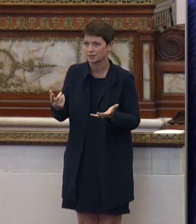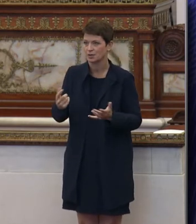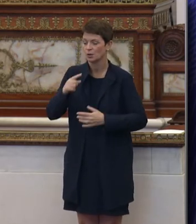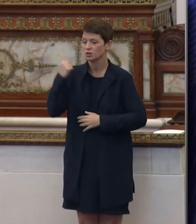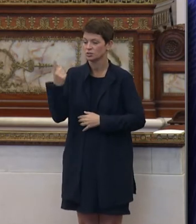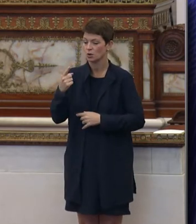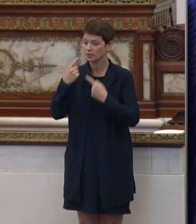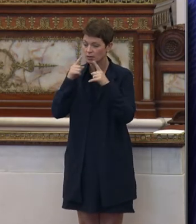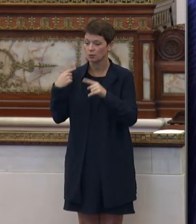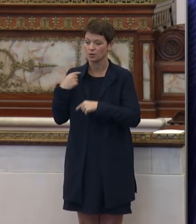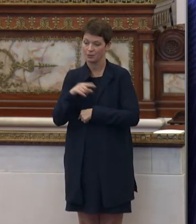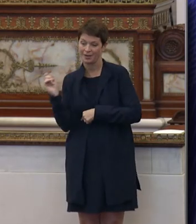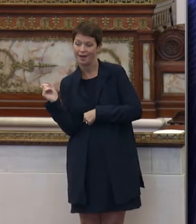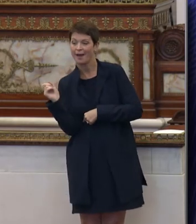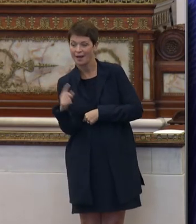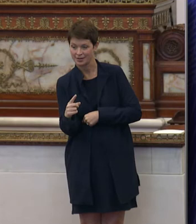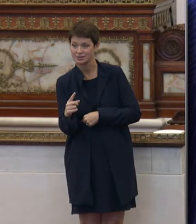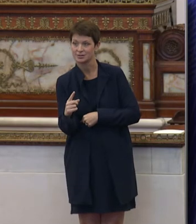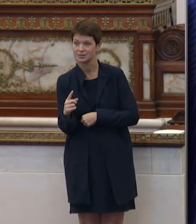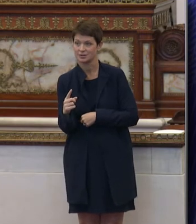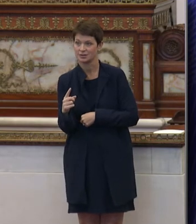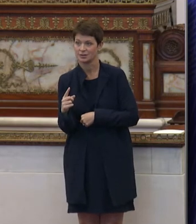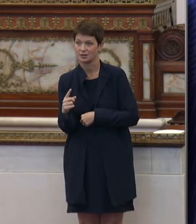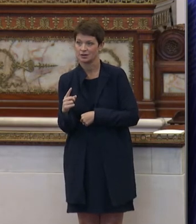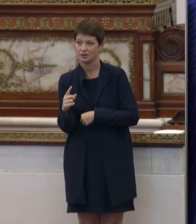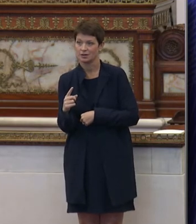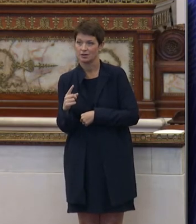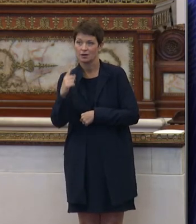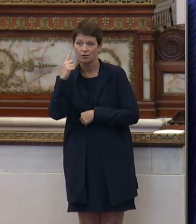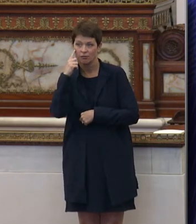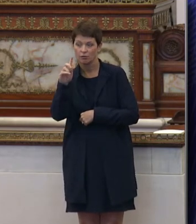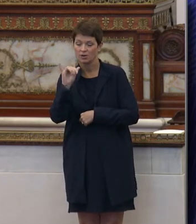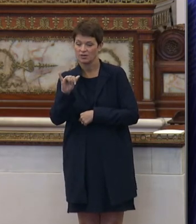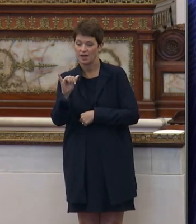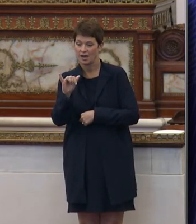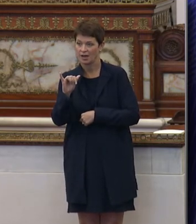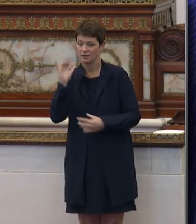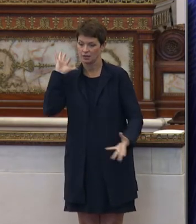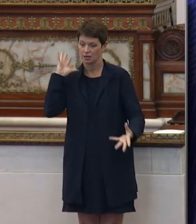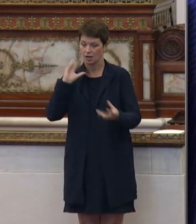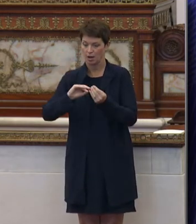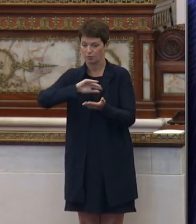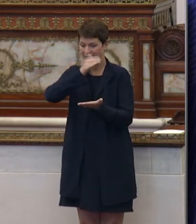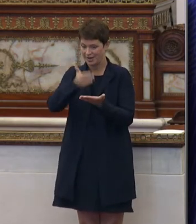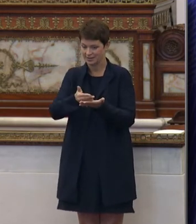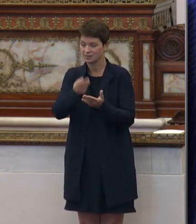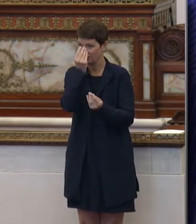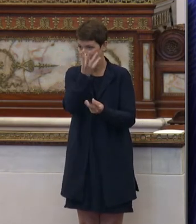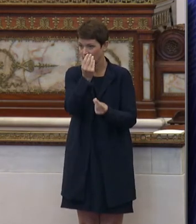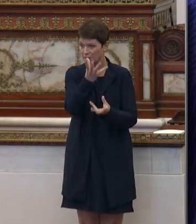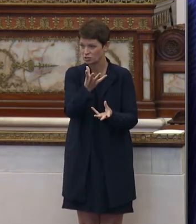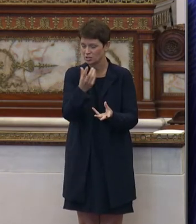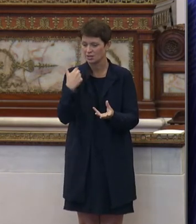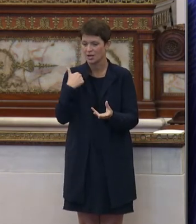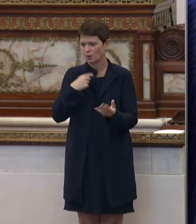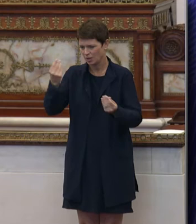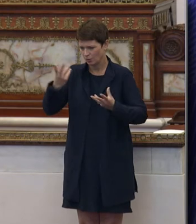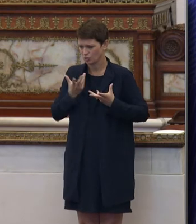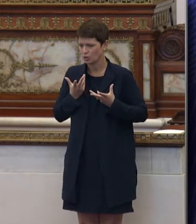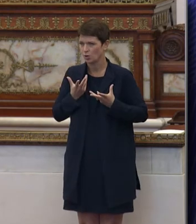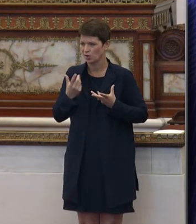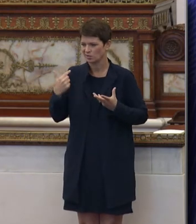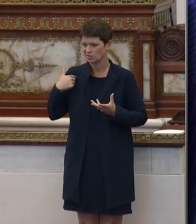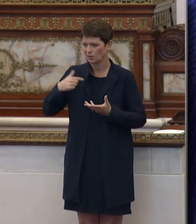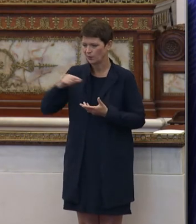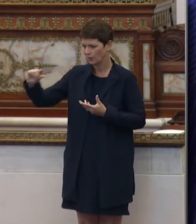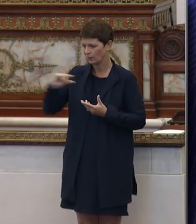when we asked for the for that more comprehensive amount of information that we found out that we were so